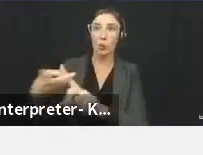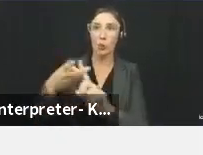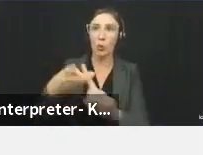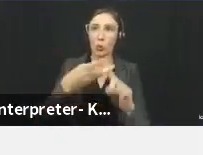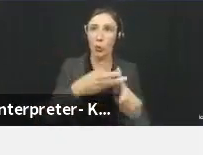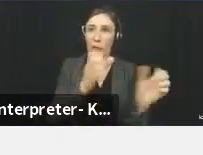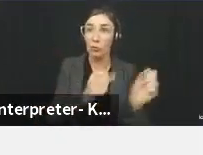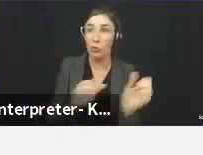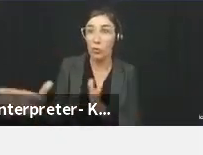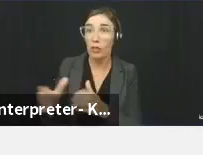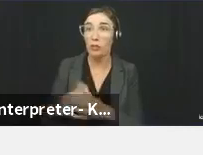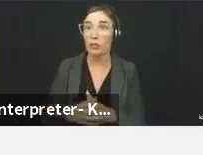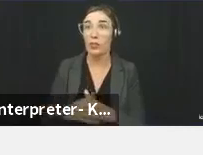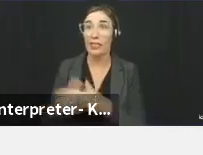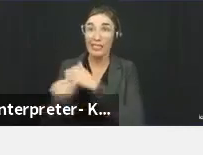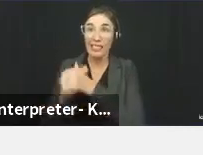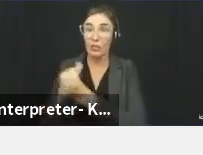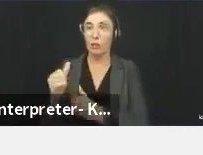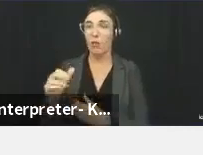the dangers of Holocaust denial.